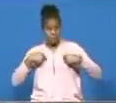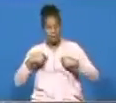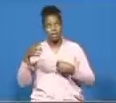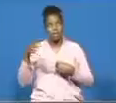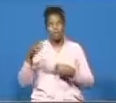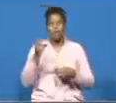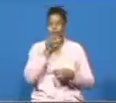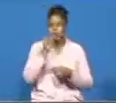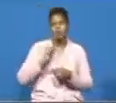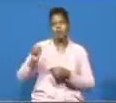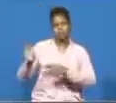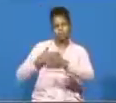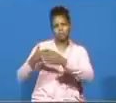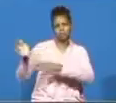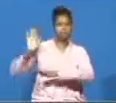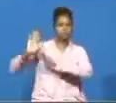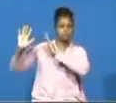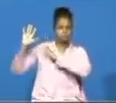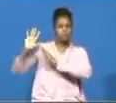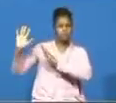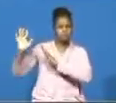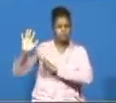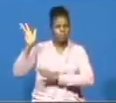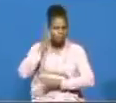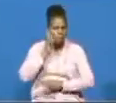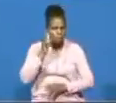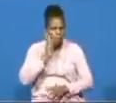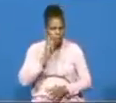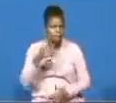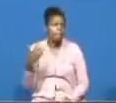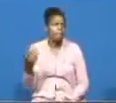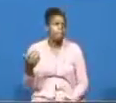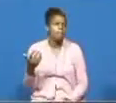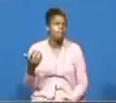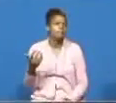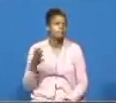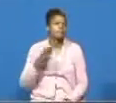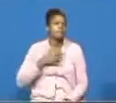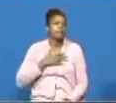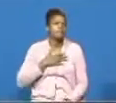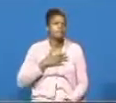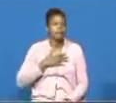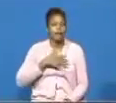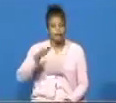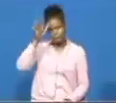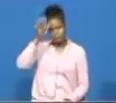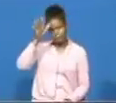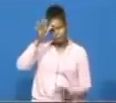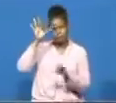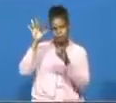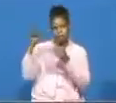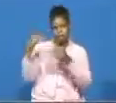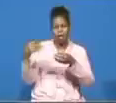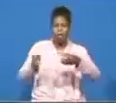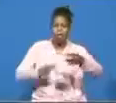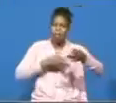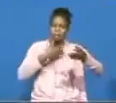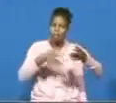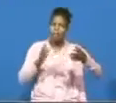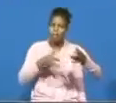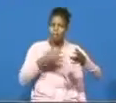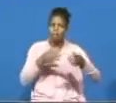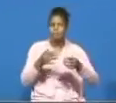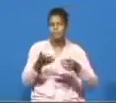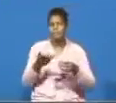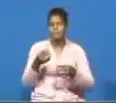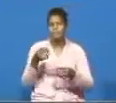song an old song some years ago my father was playing it and i loved to play it when i was a